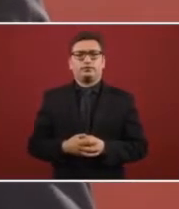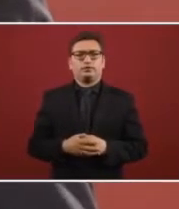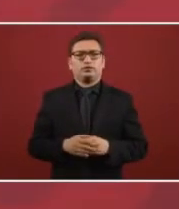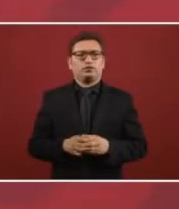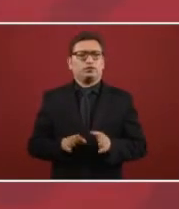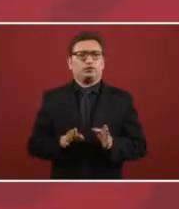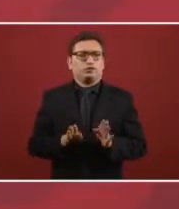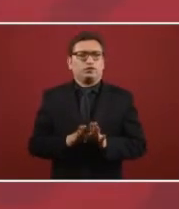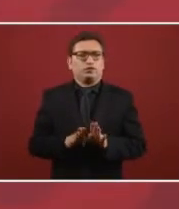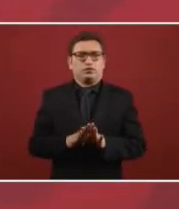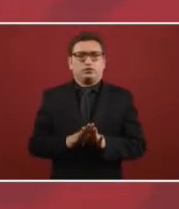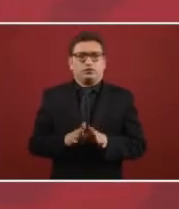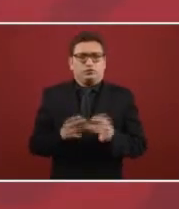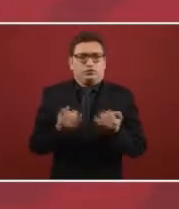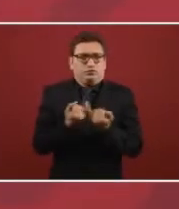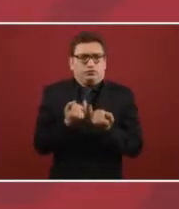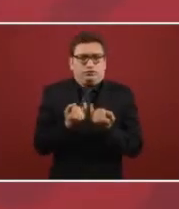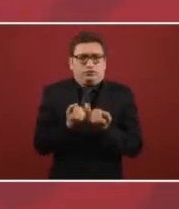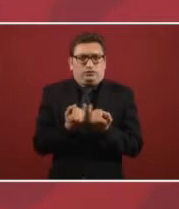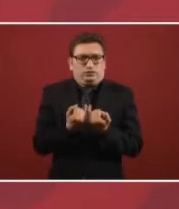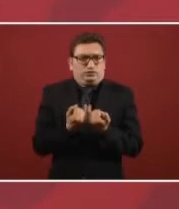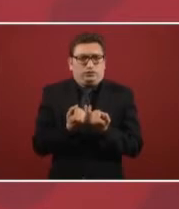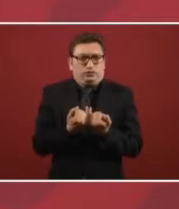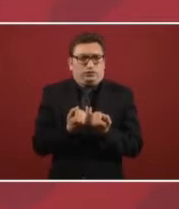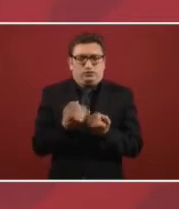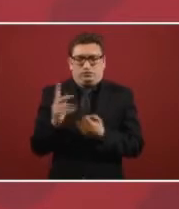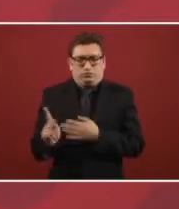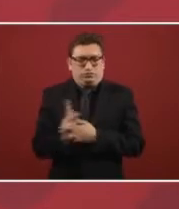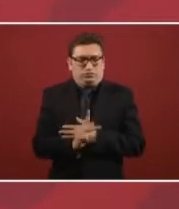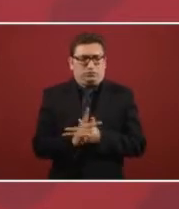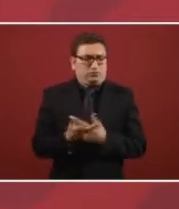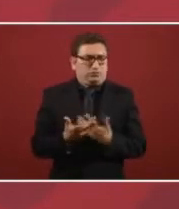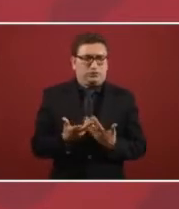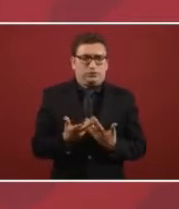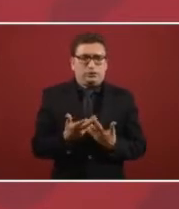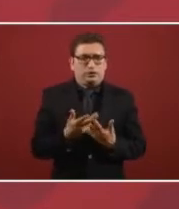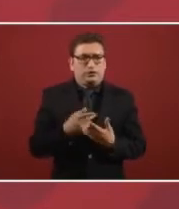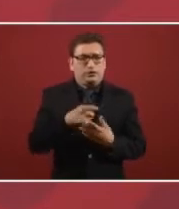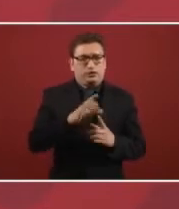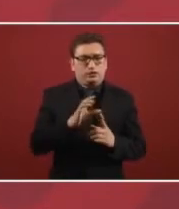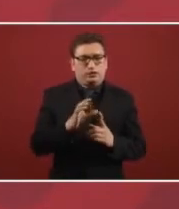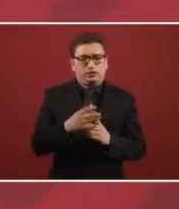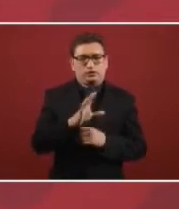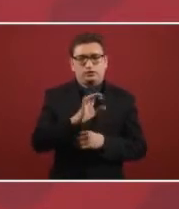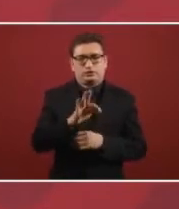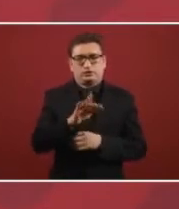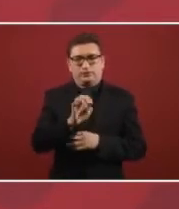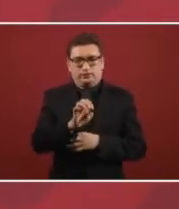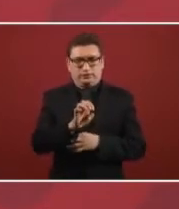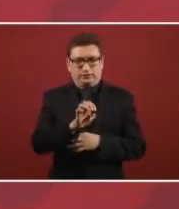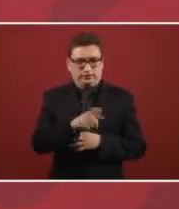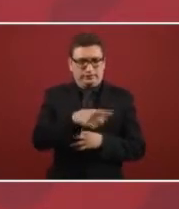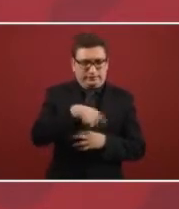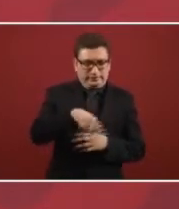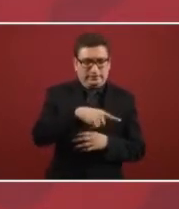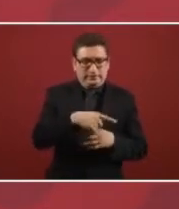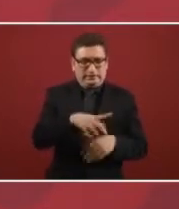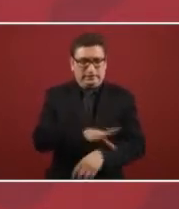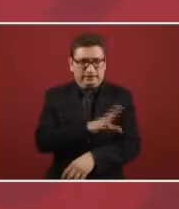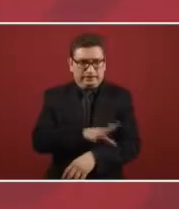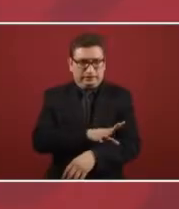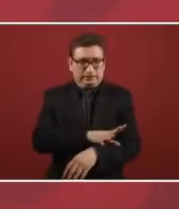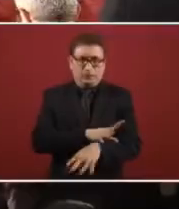strategic to recover the Federal Commission of Electricity